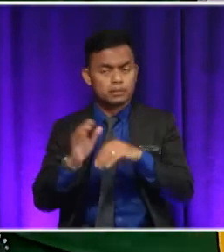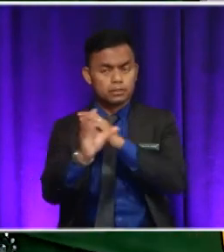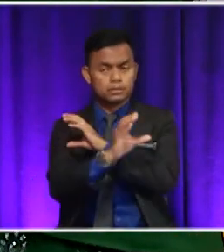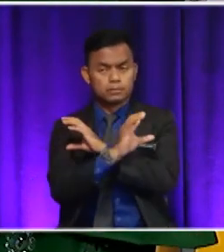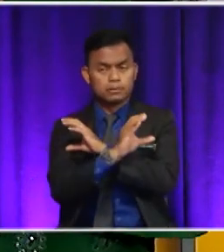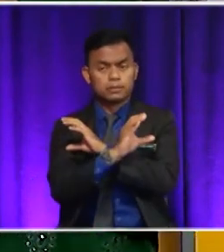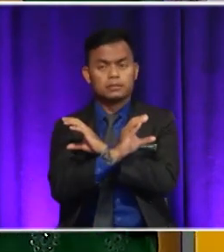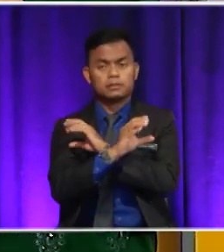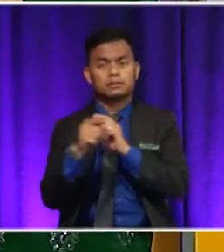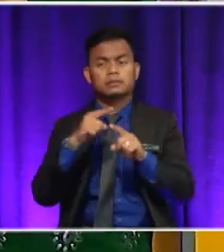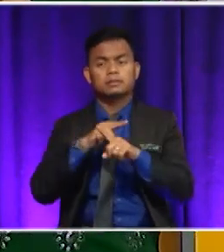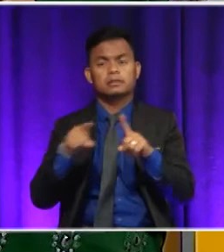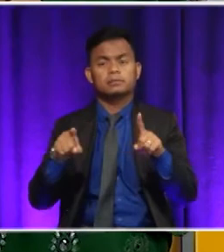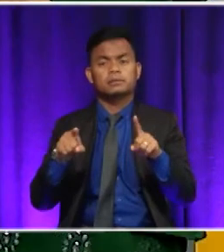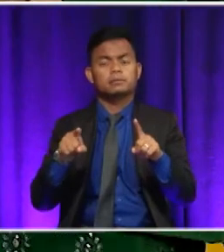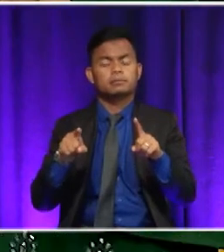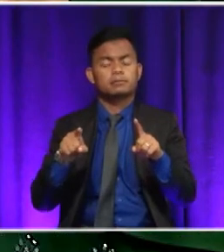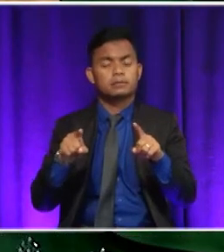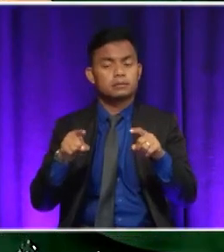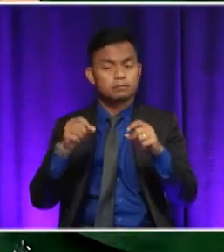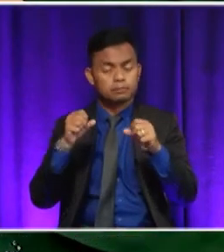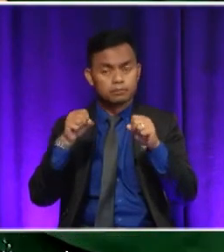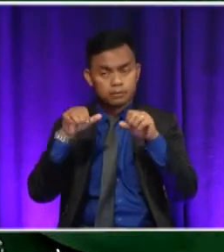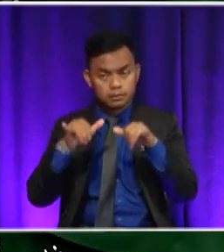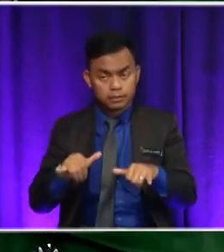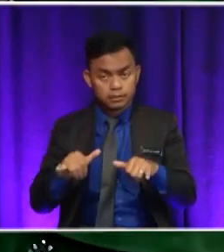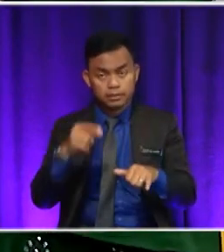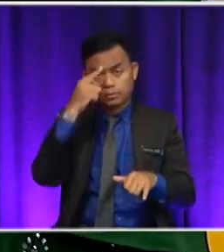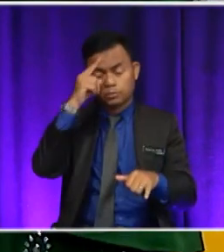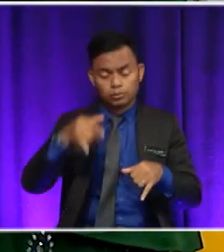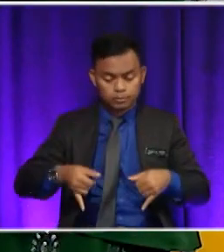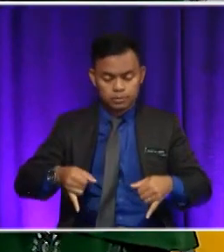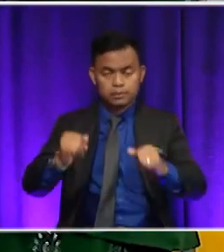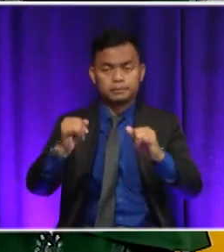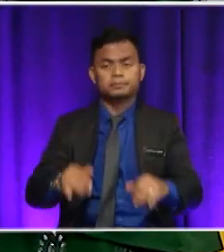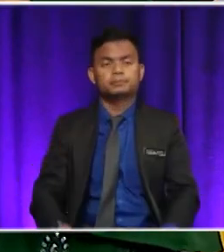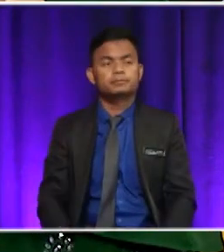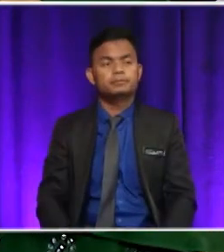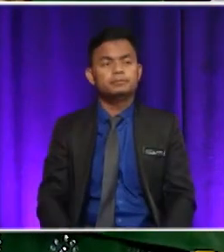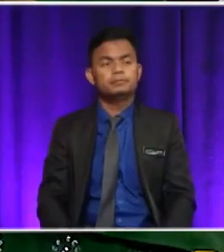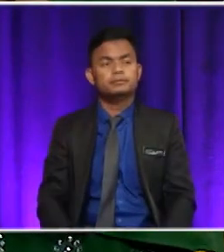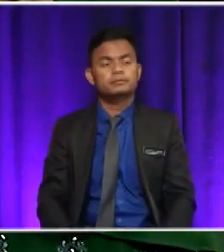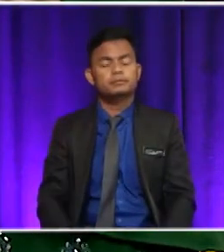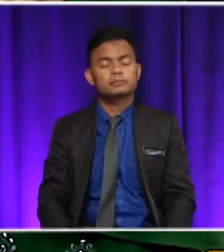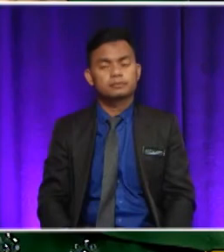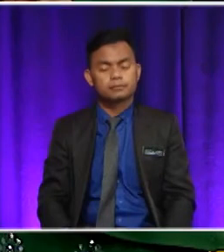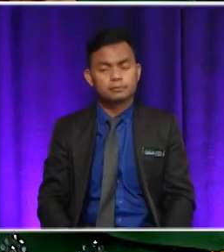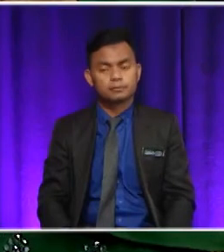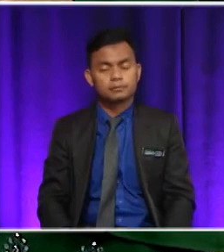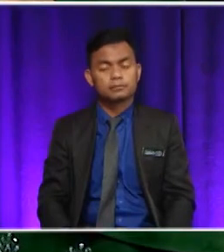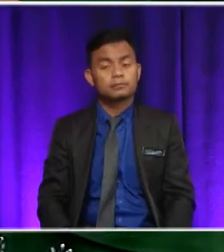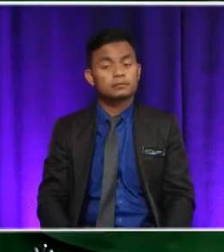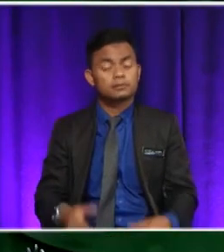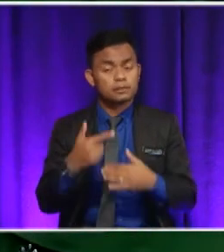still went on the walk. Okay. So again, viewers at home, this next clue, we can find it in paragraph 3.